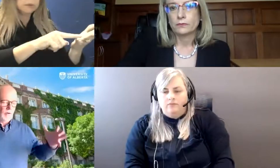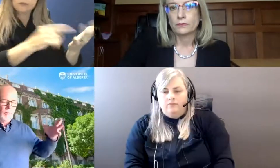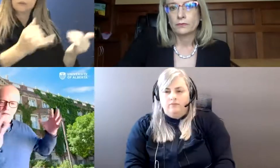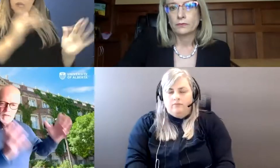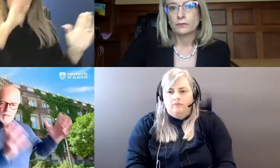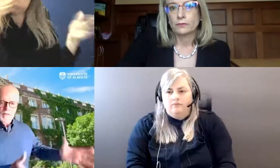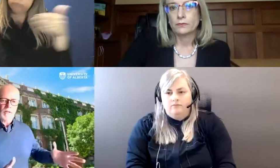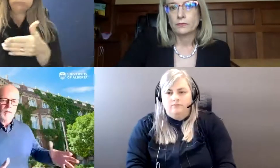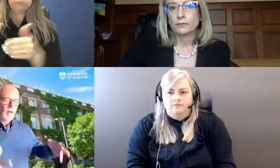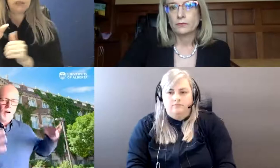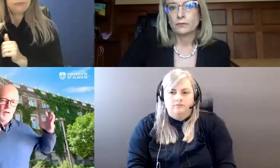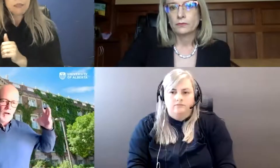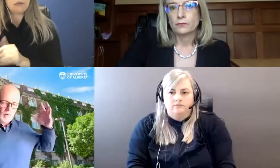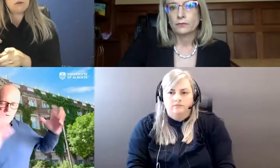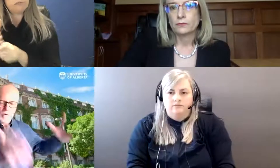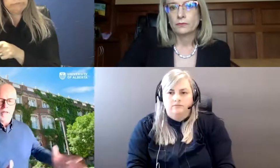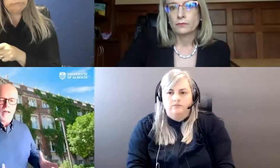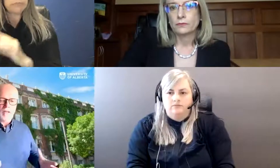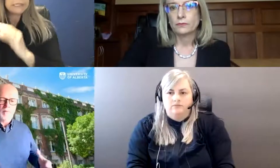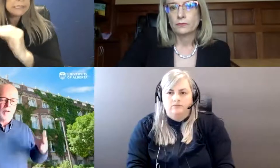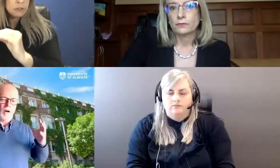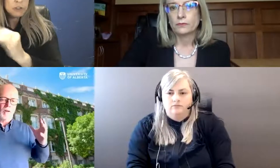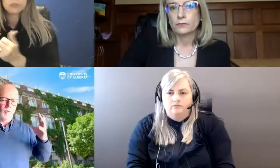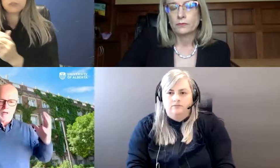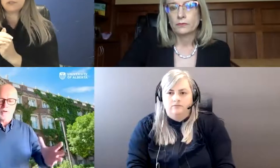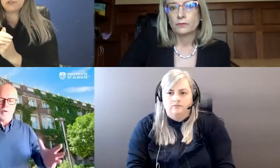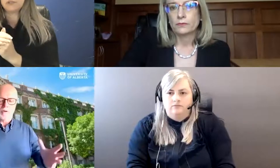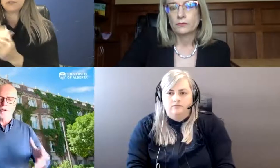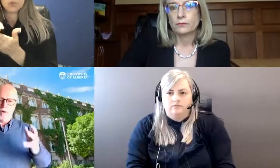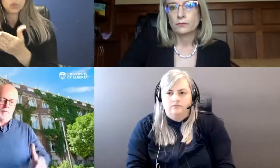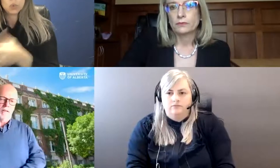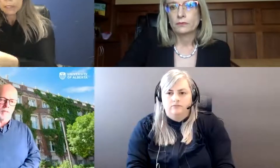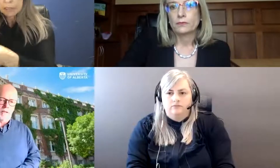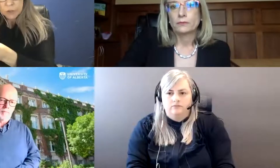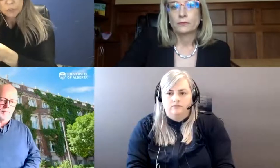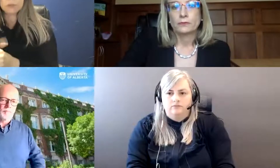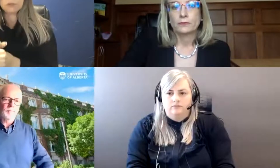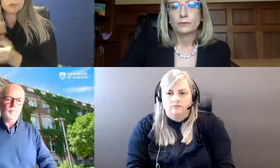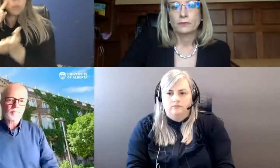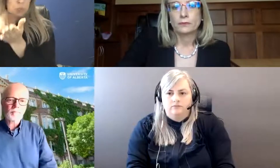on their teaching, on student engagement, on research and creative activity.